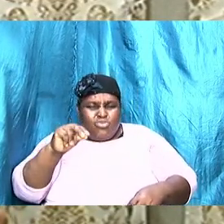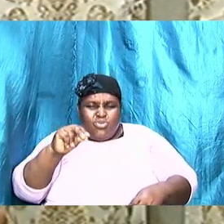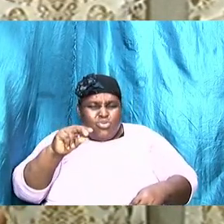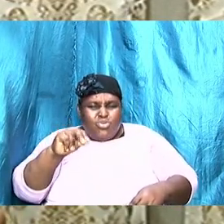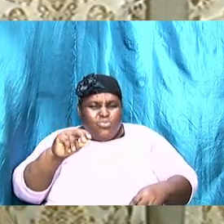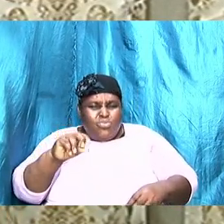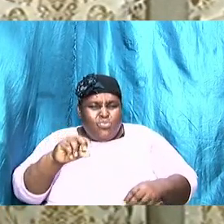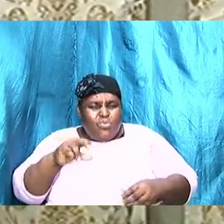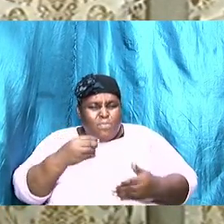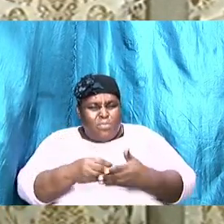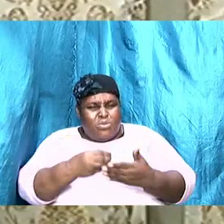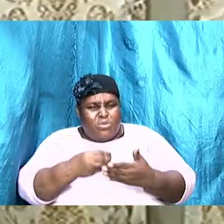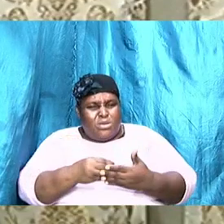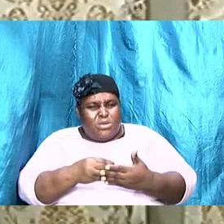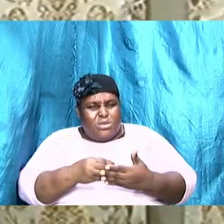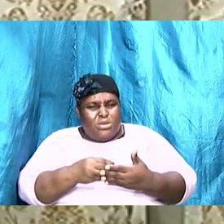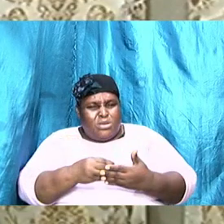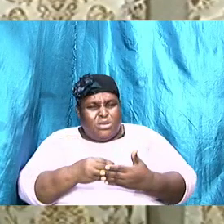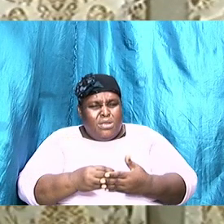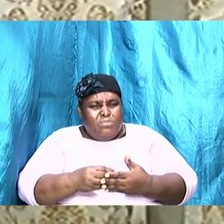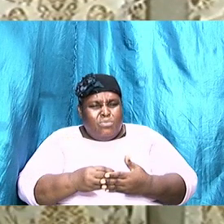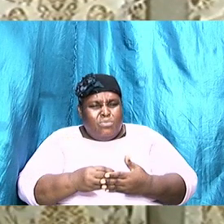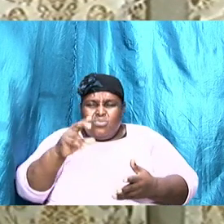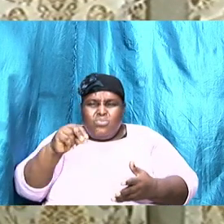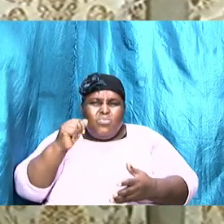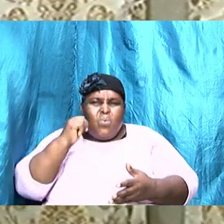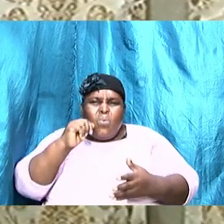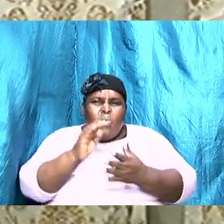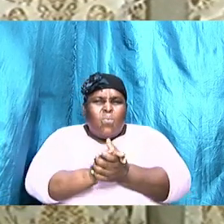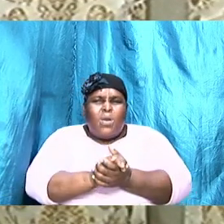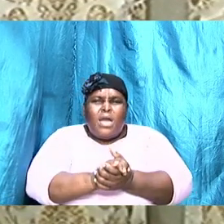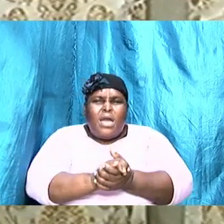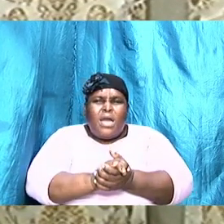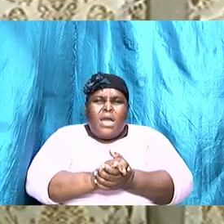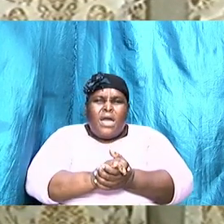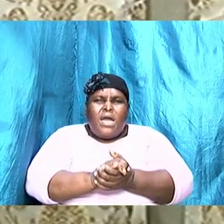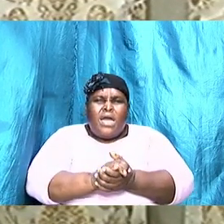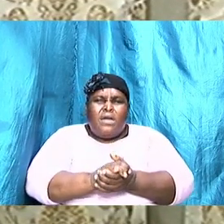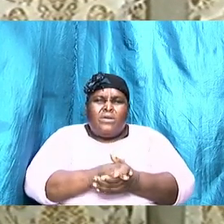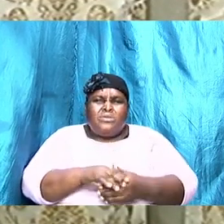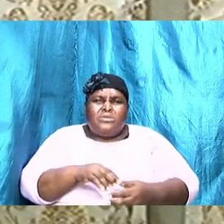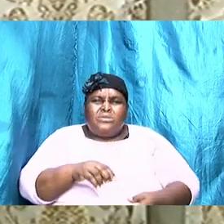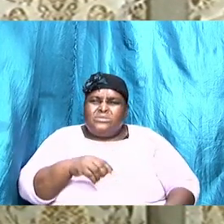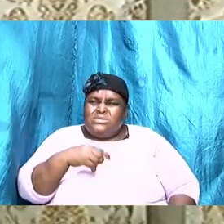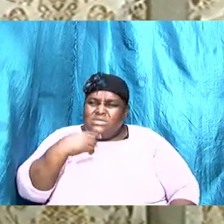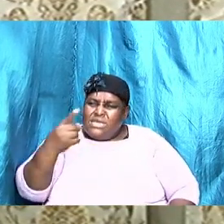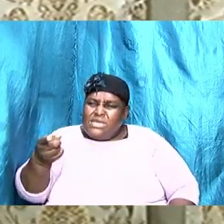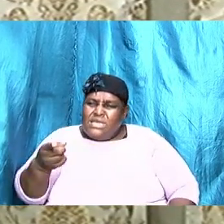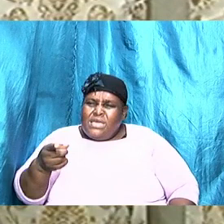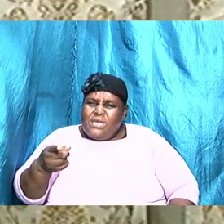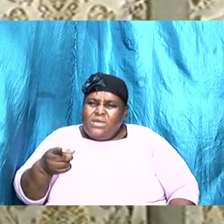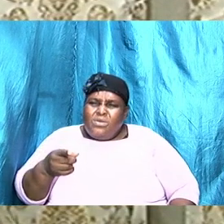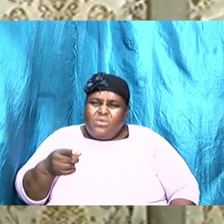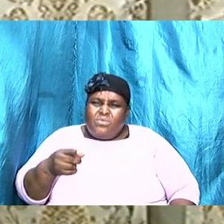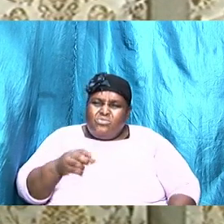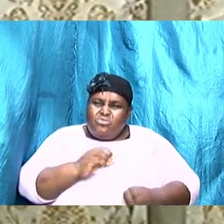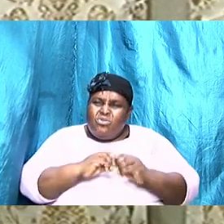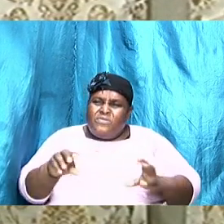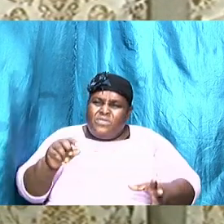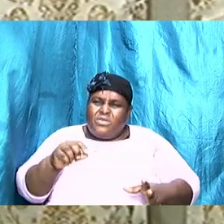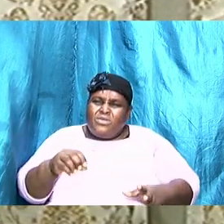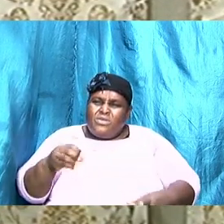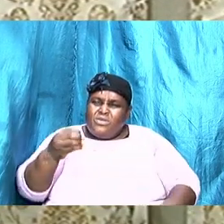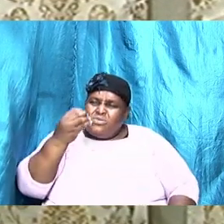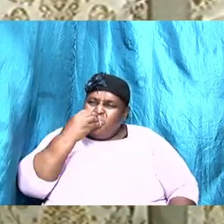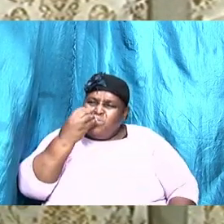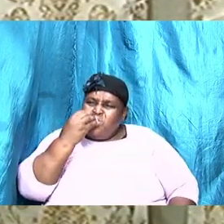but no wife is going to turn around when there is nothing to eat a day or two days no wife is going to turn around